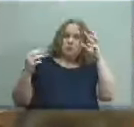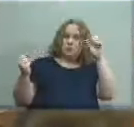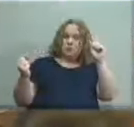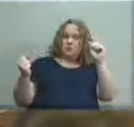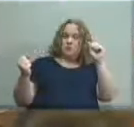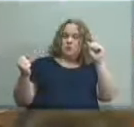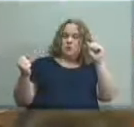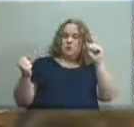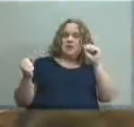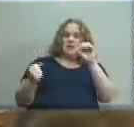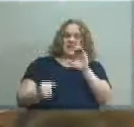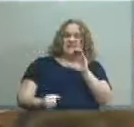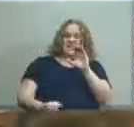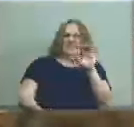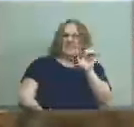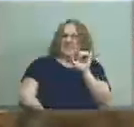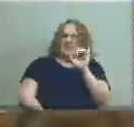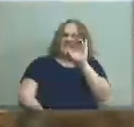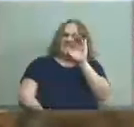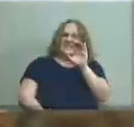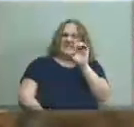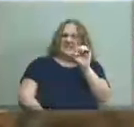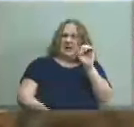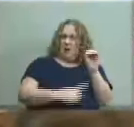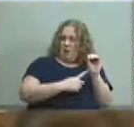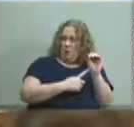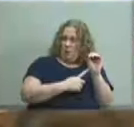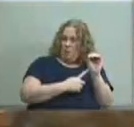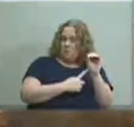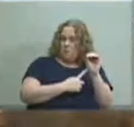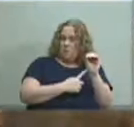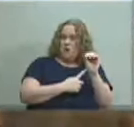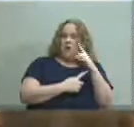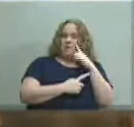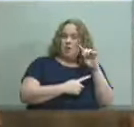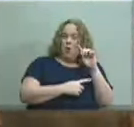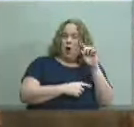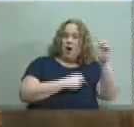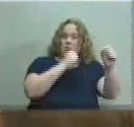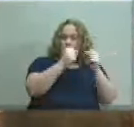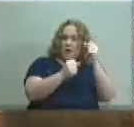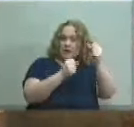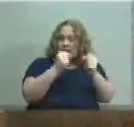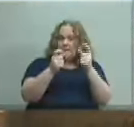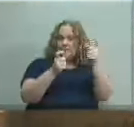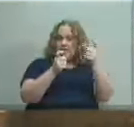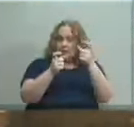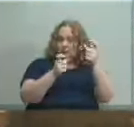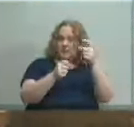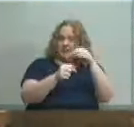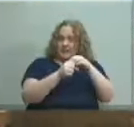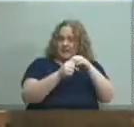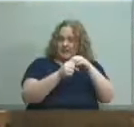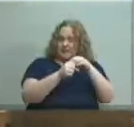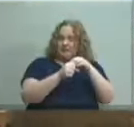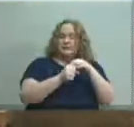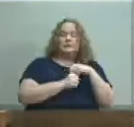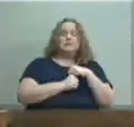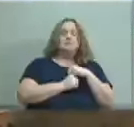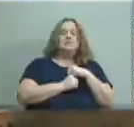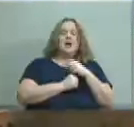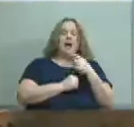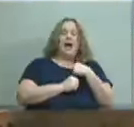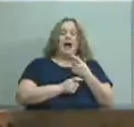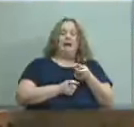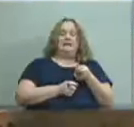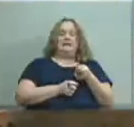ceo kind of of an organization as well and appointing managers in her place all i need for help